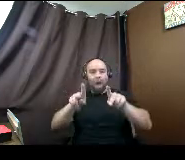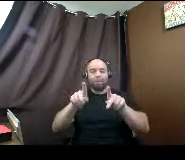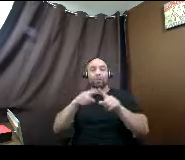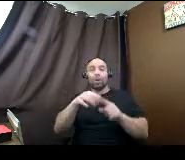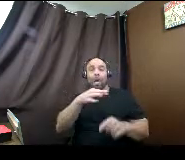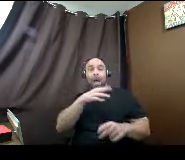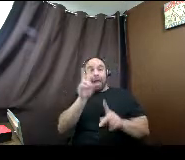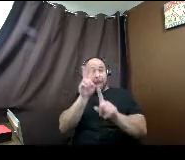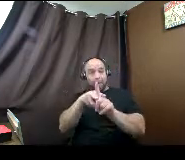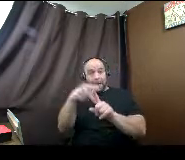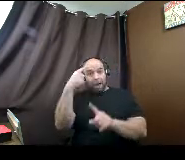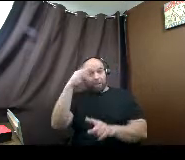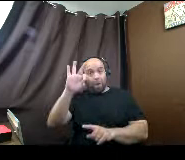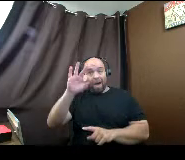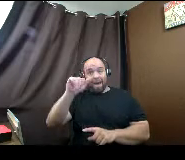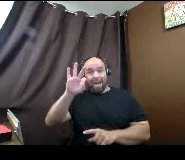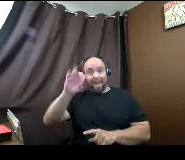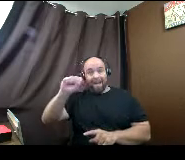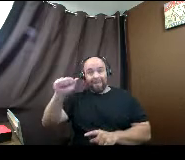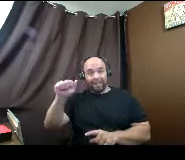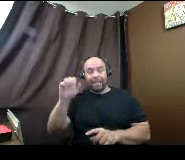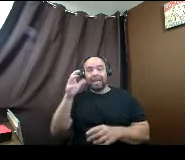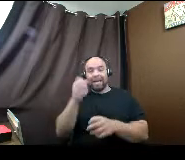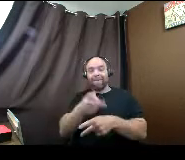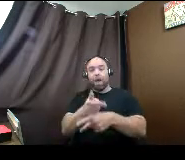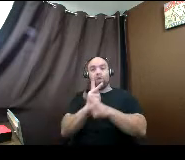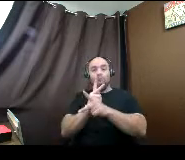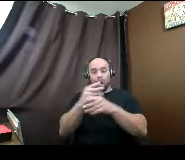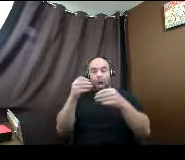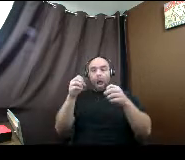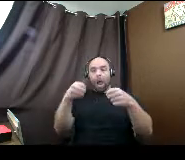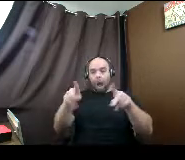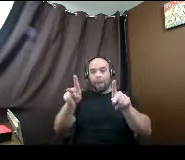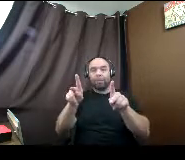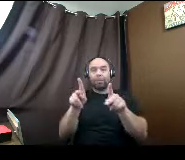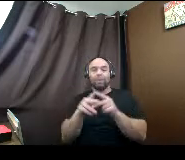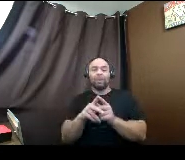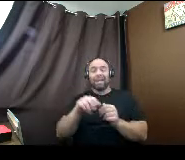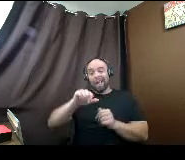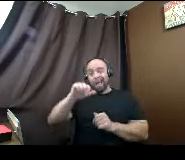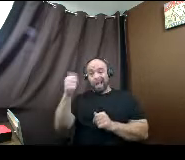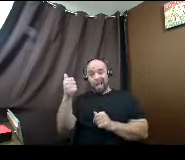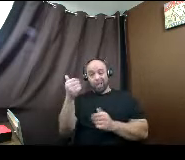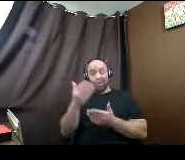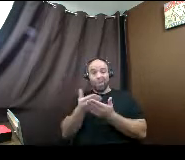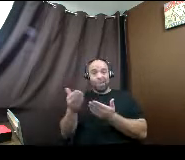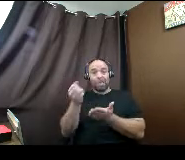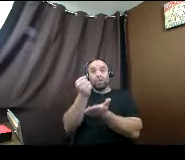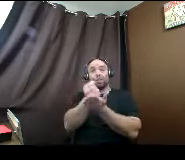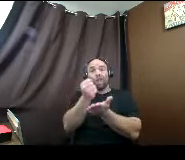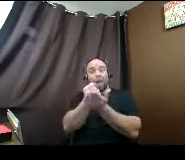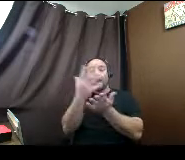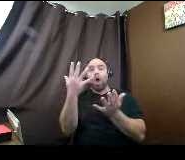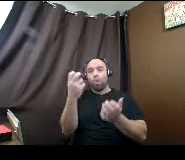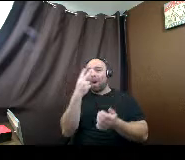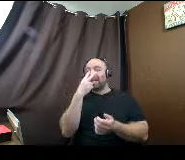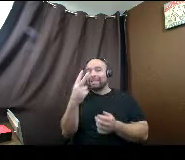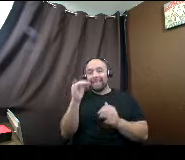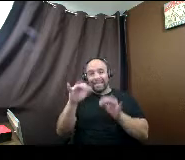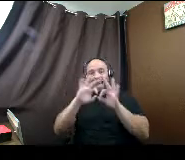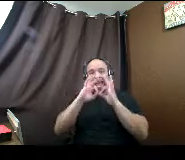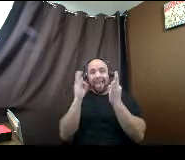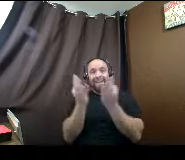applying also for loan opportunities. And then another thing is scholarships want to see that a family is a middle income